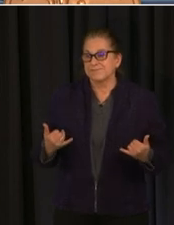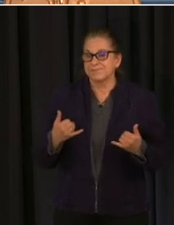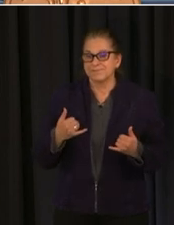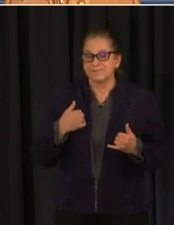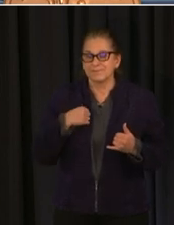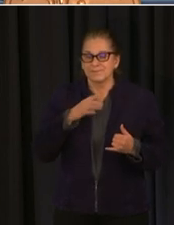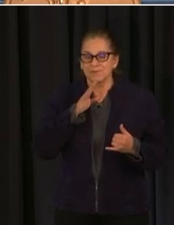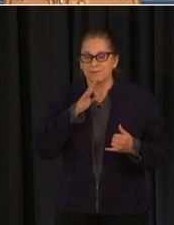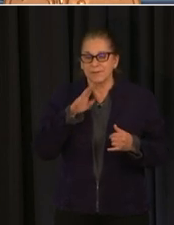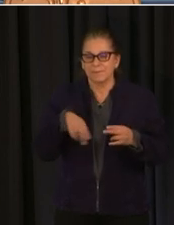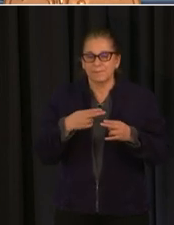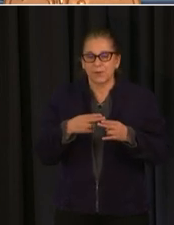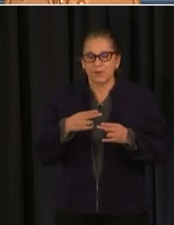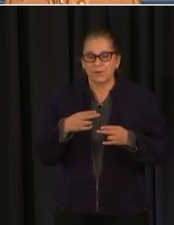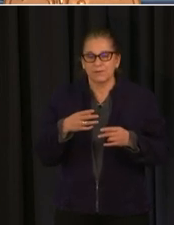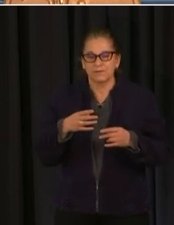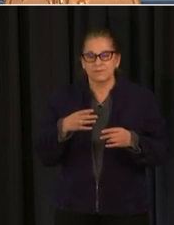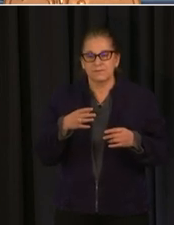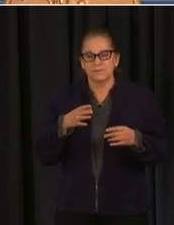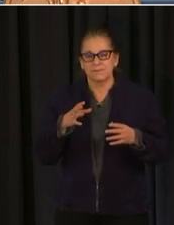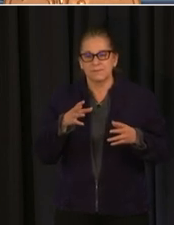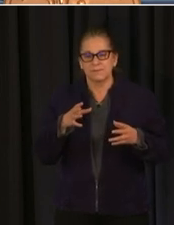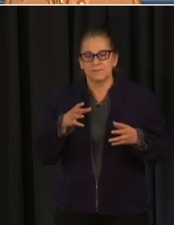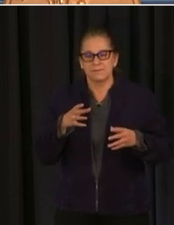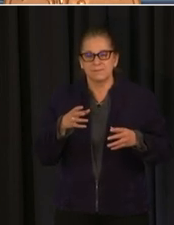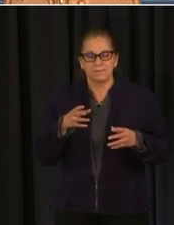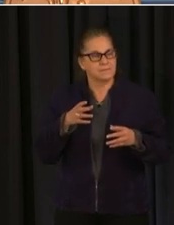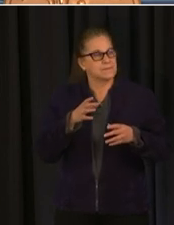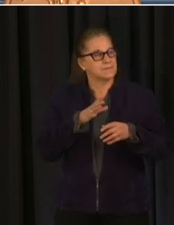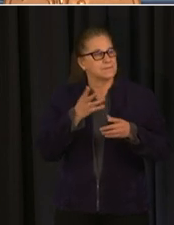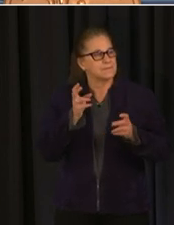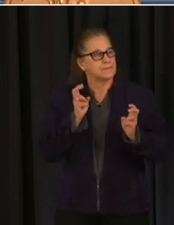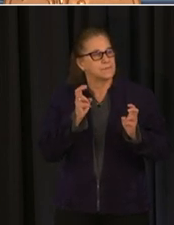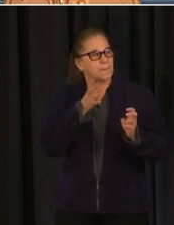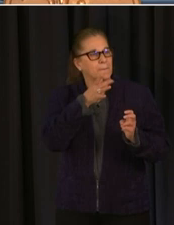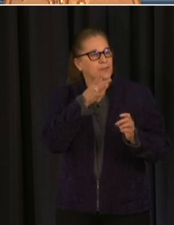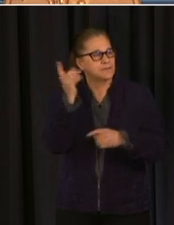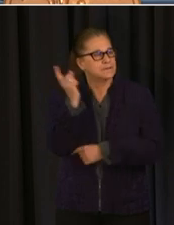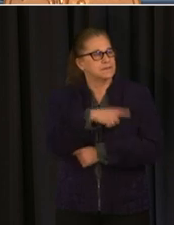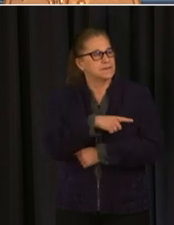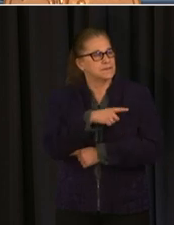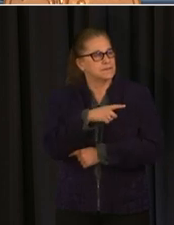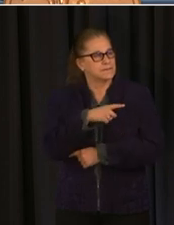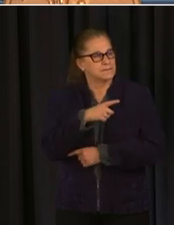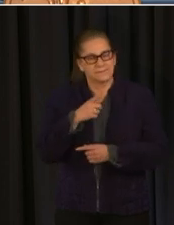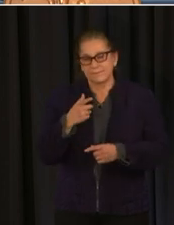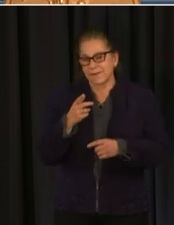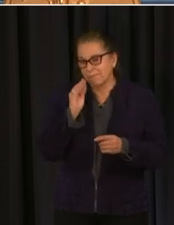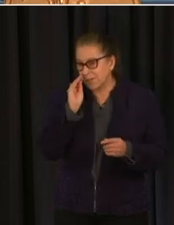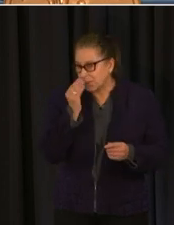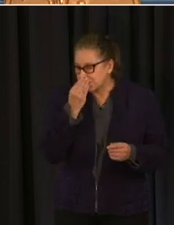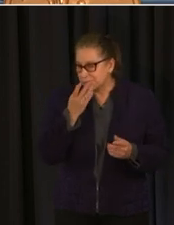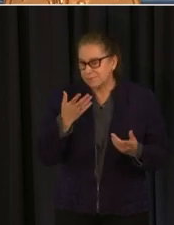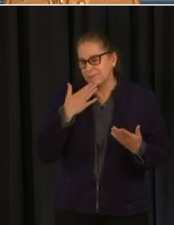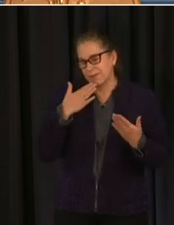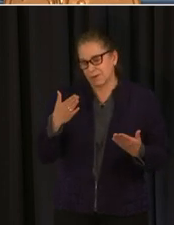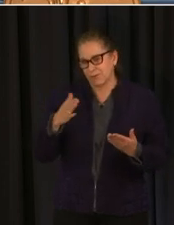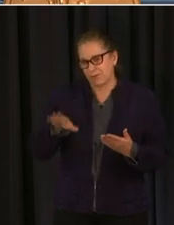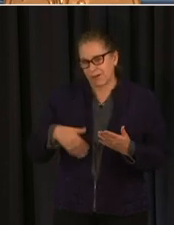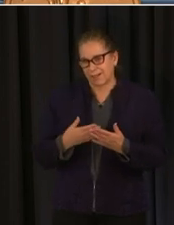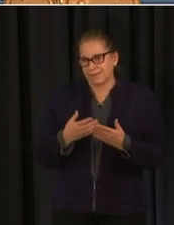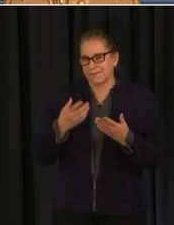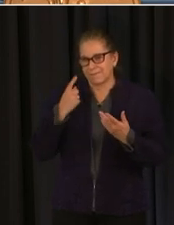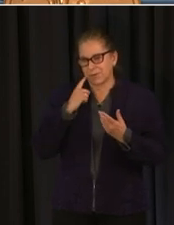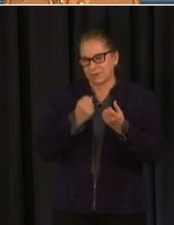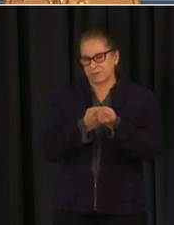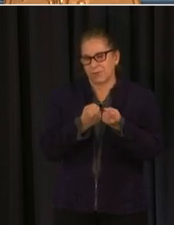flower giveaways from ginkgo gardens leaves flowers and roots and blooms so thank you very much for that uh this